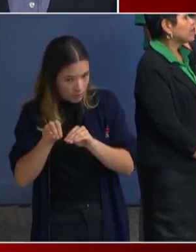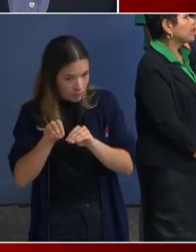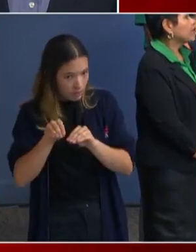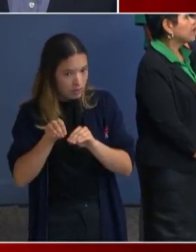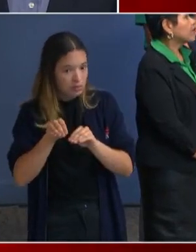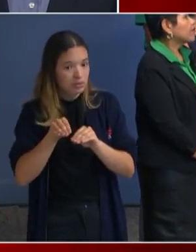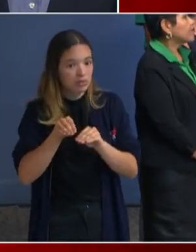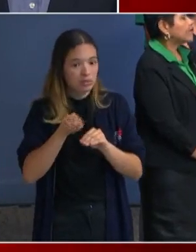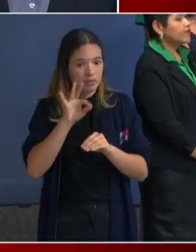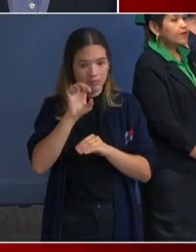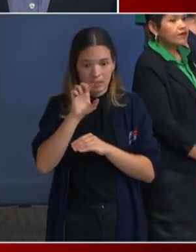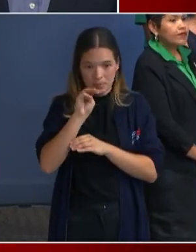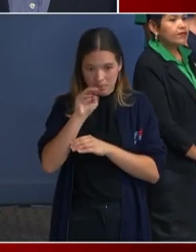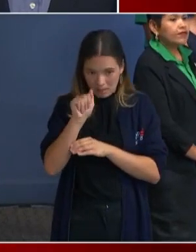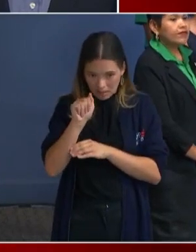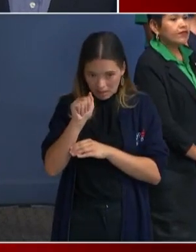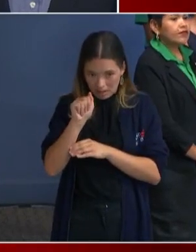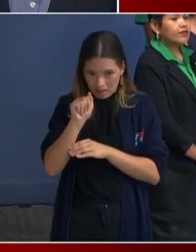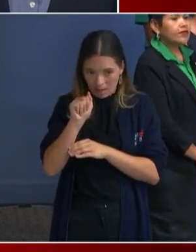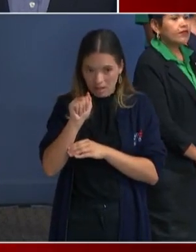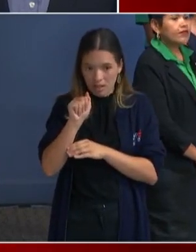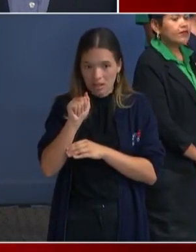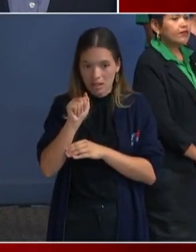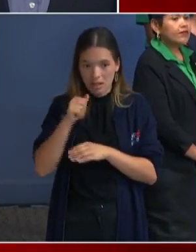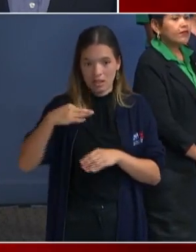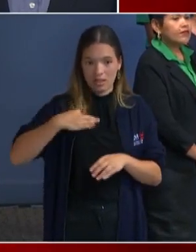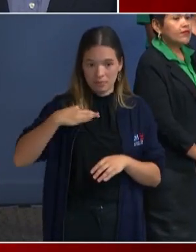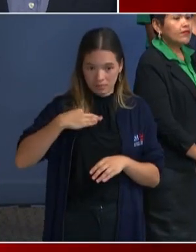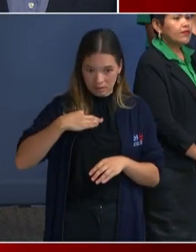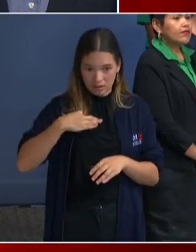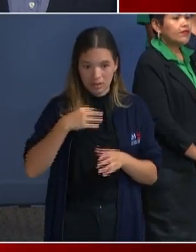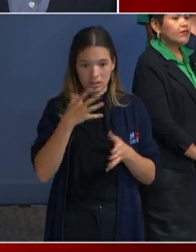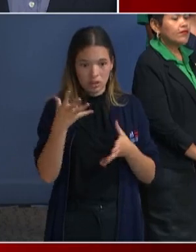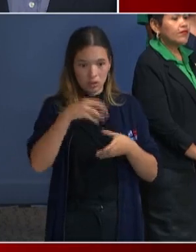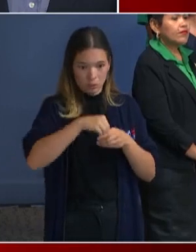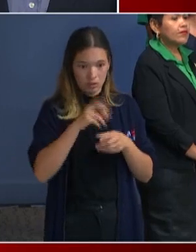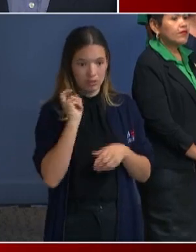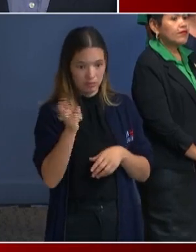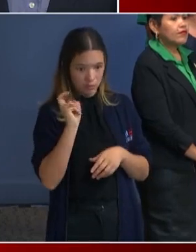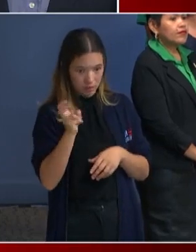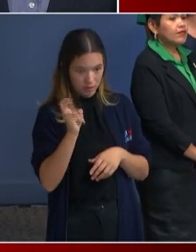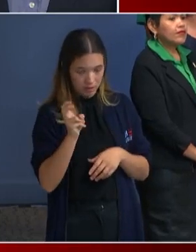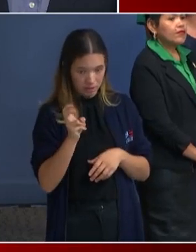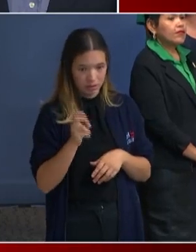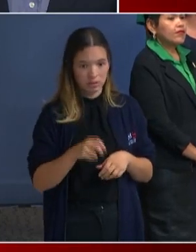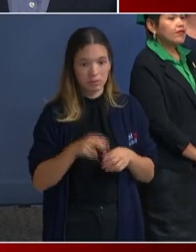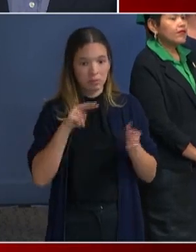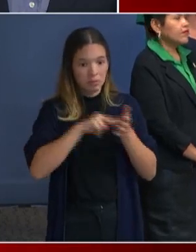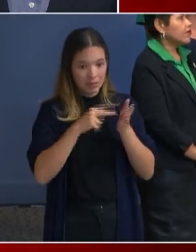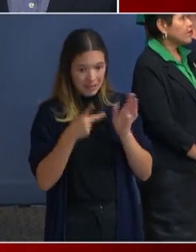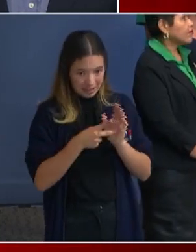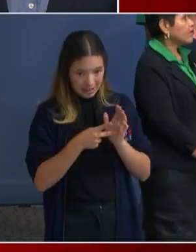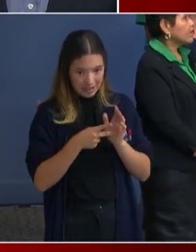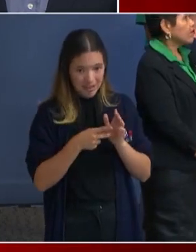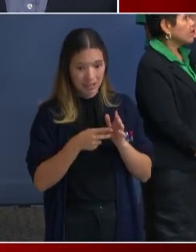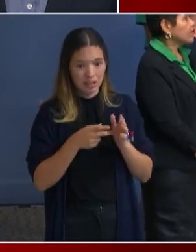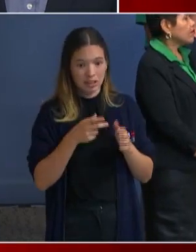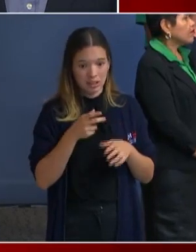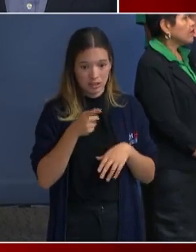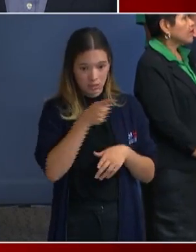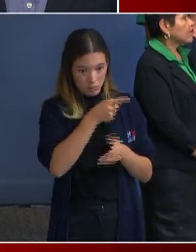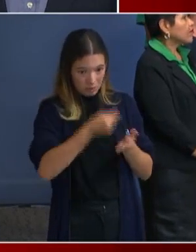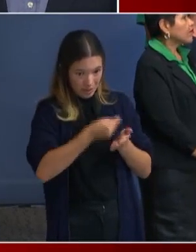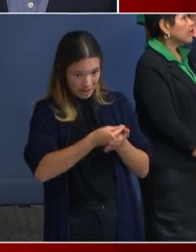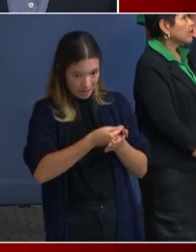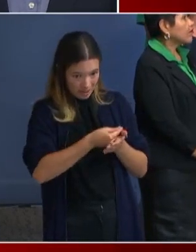transportation. So, you're giving them the money and getting reimbursed, or FEMA's giving them the money directly? Um, we will work